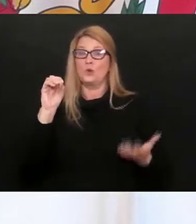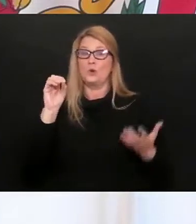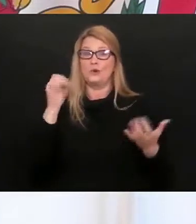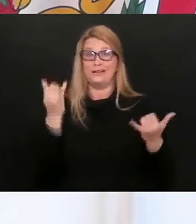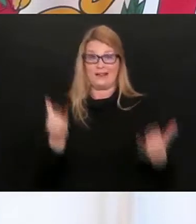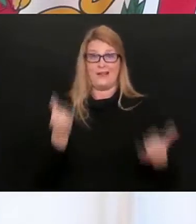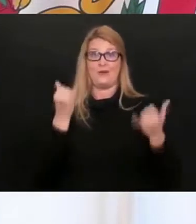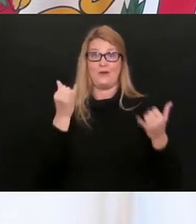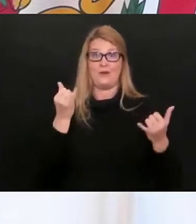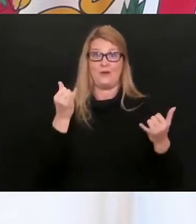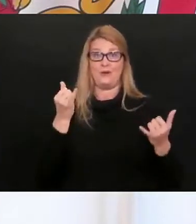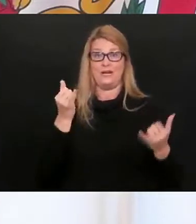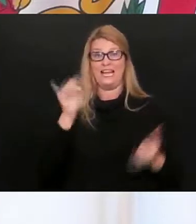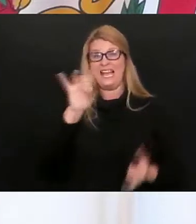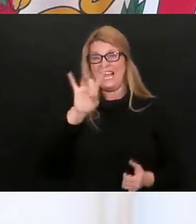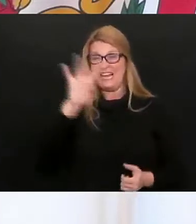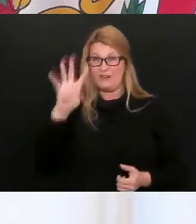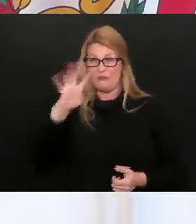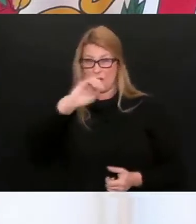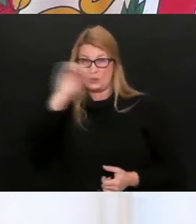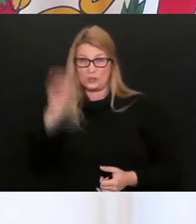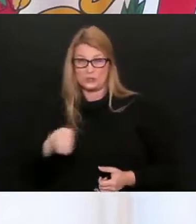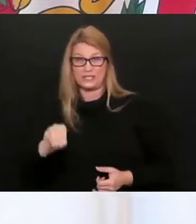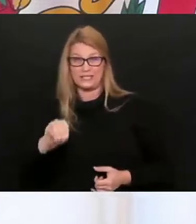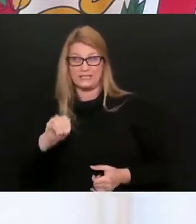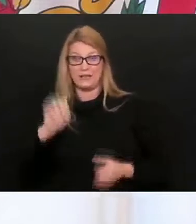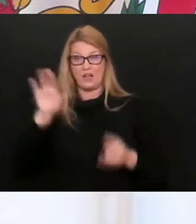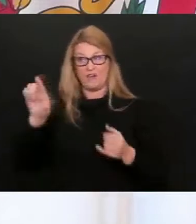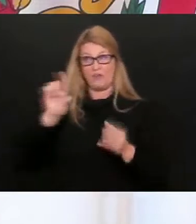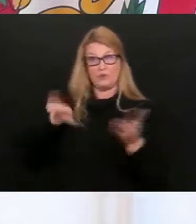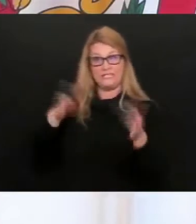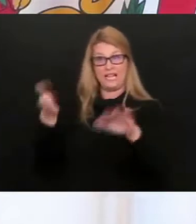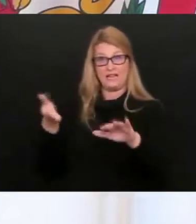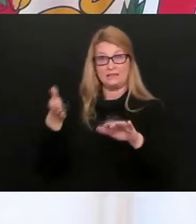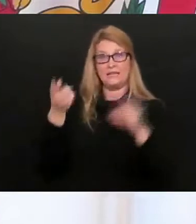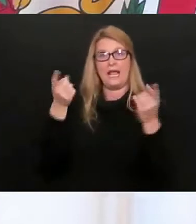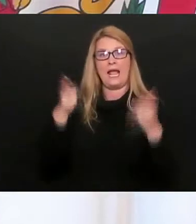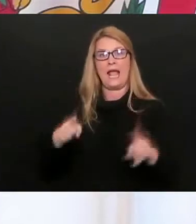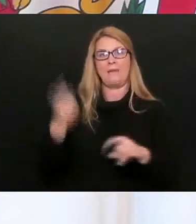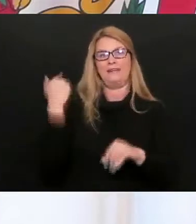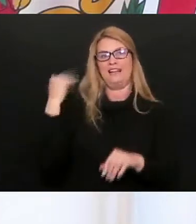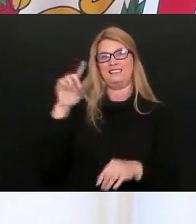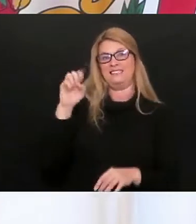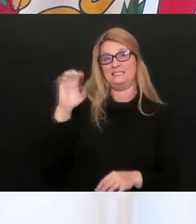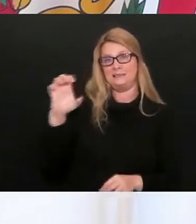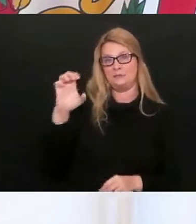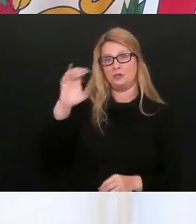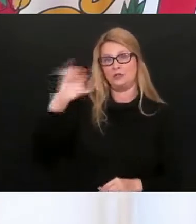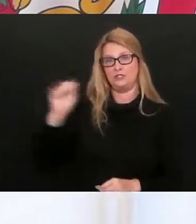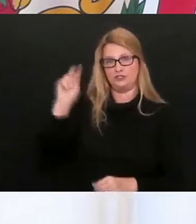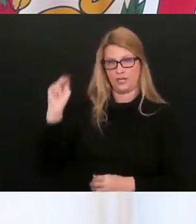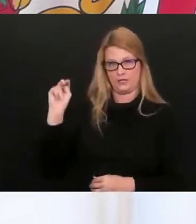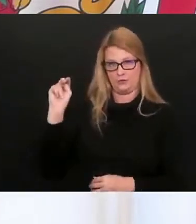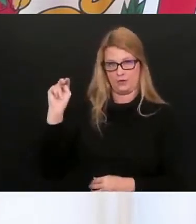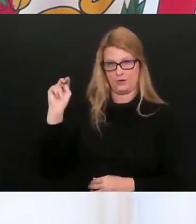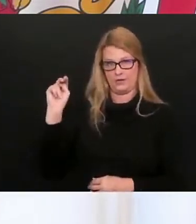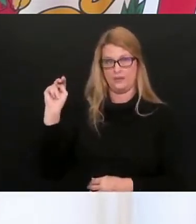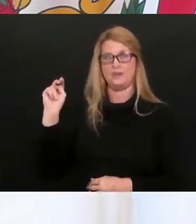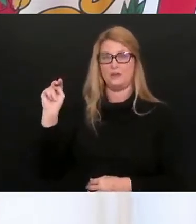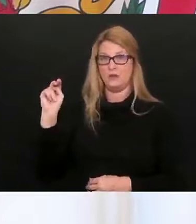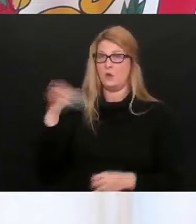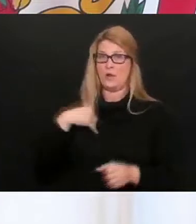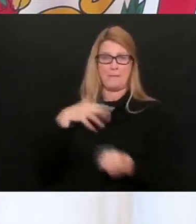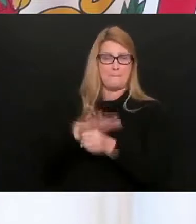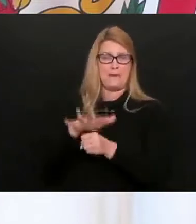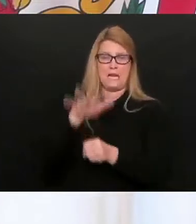And 84% of these deaths occurred in the months of December and January. We had plenty,